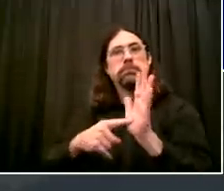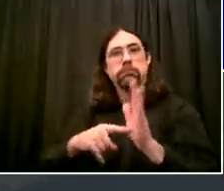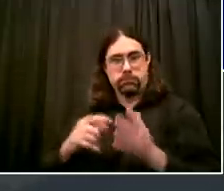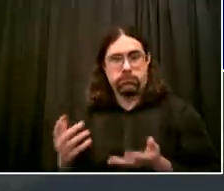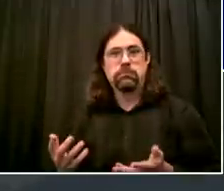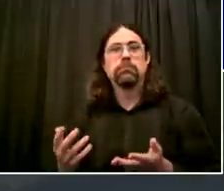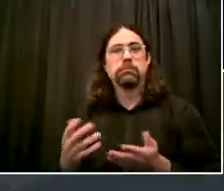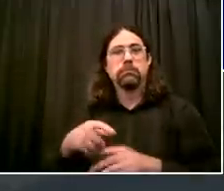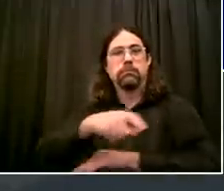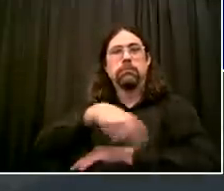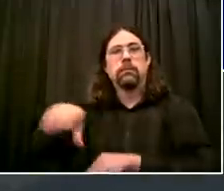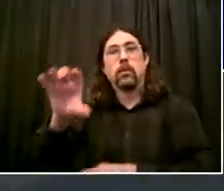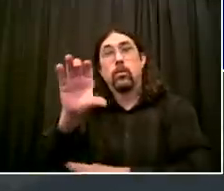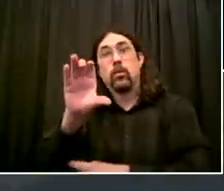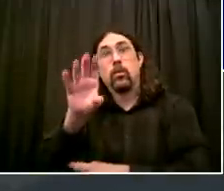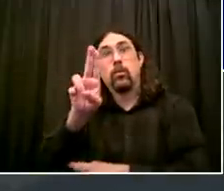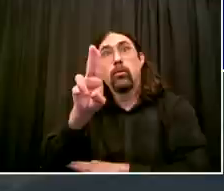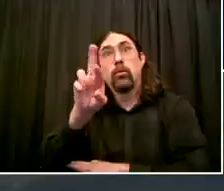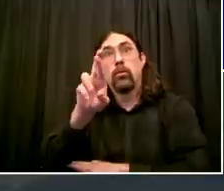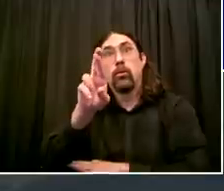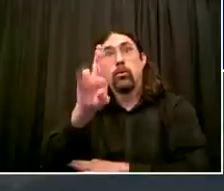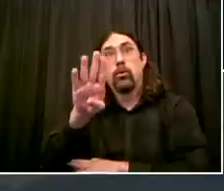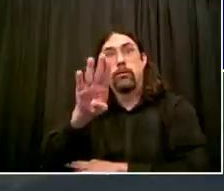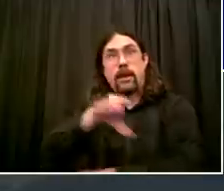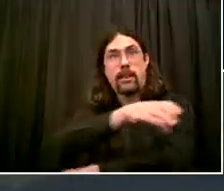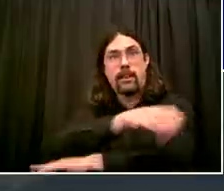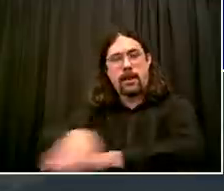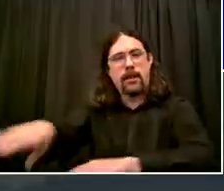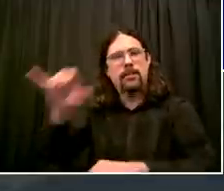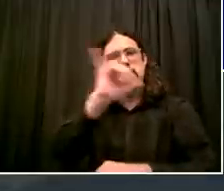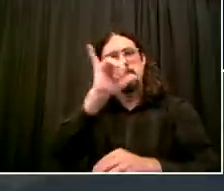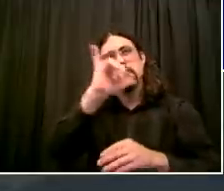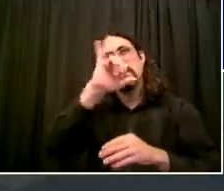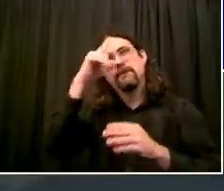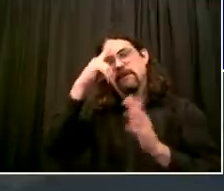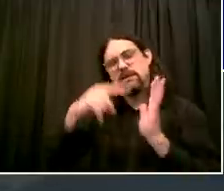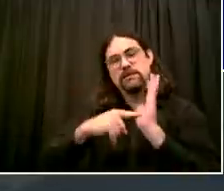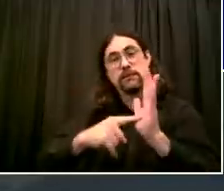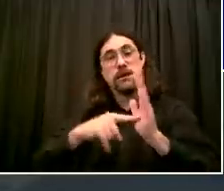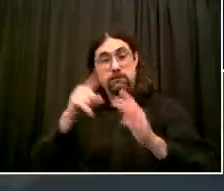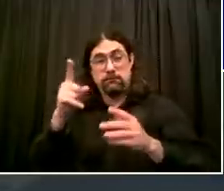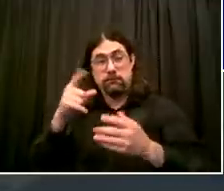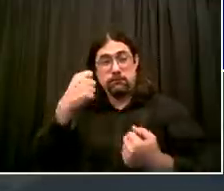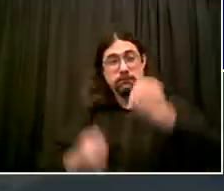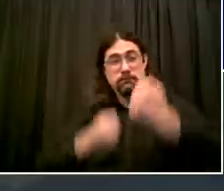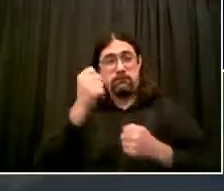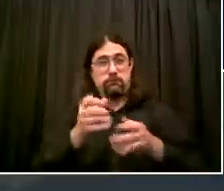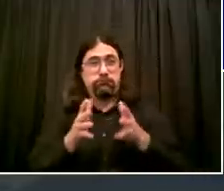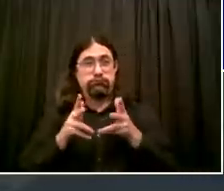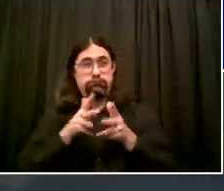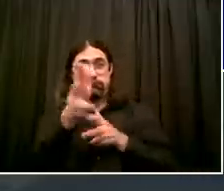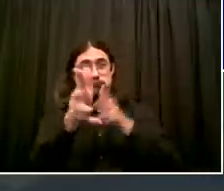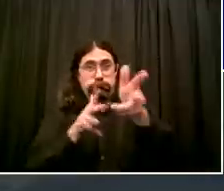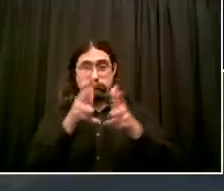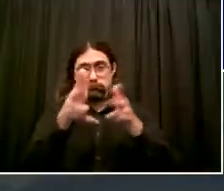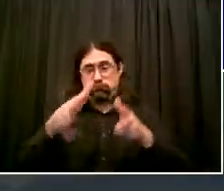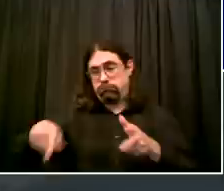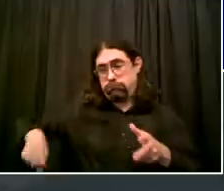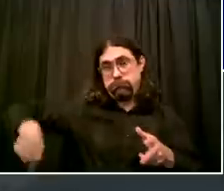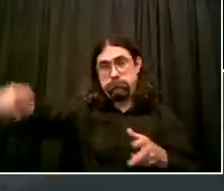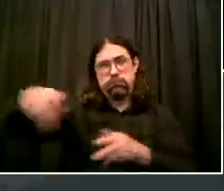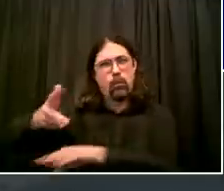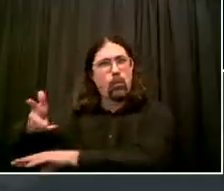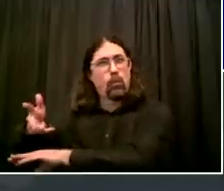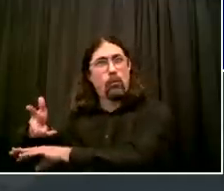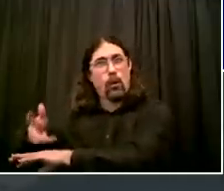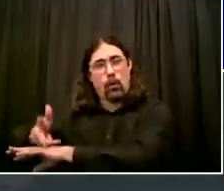area, the parking area right adjacent to the restaurant. They'll be able to use that to put in seating. And that's something we will do